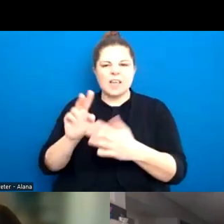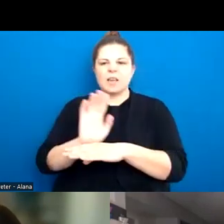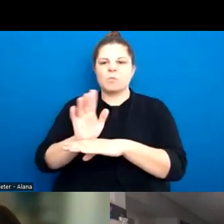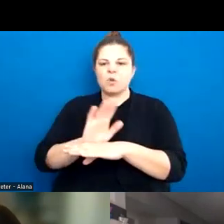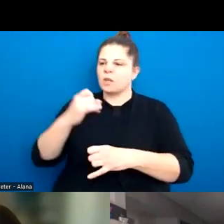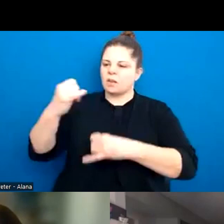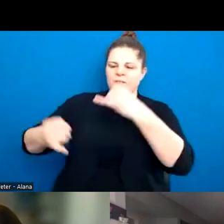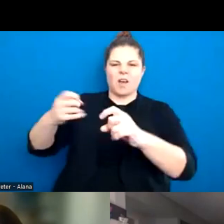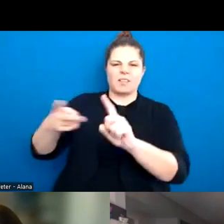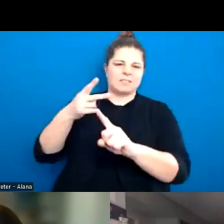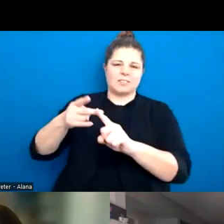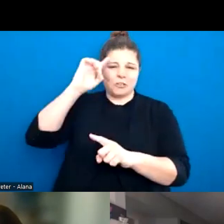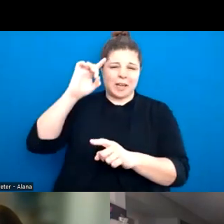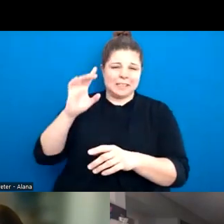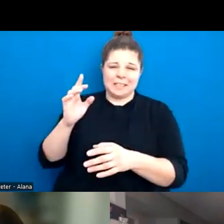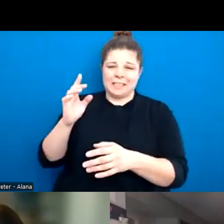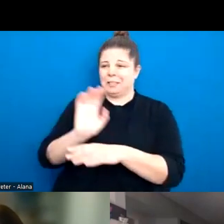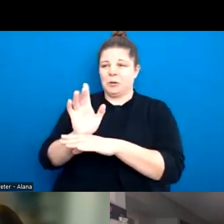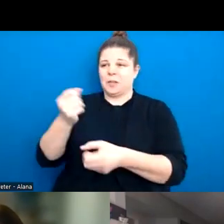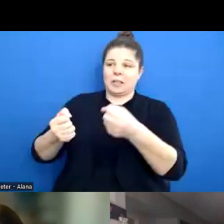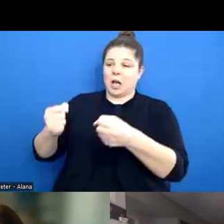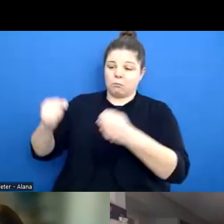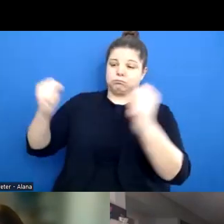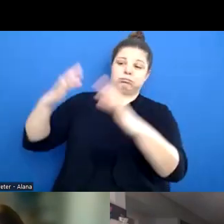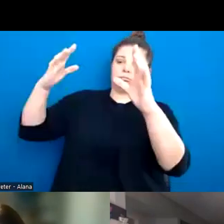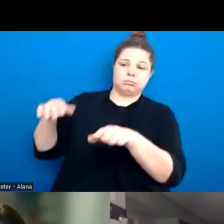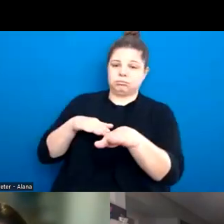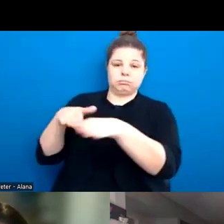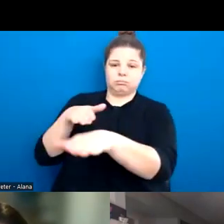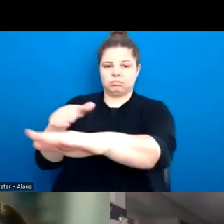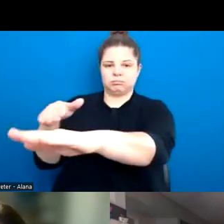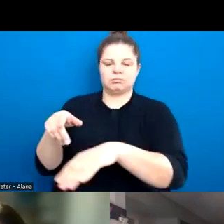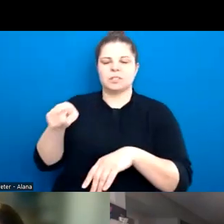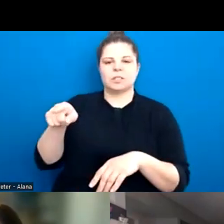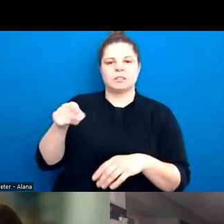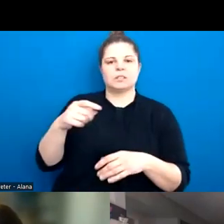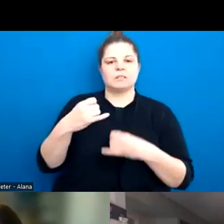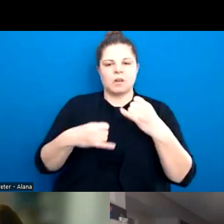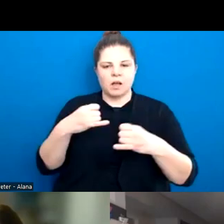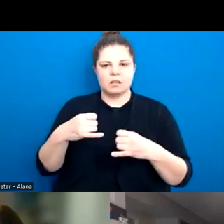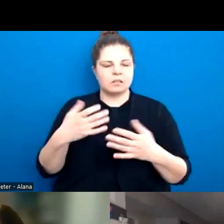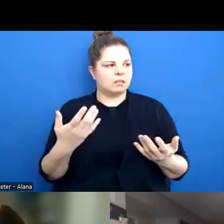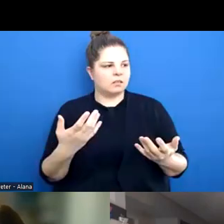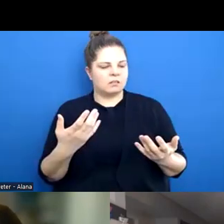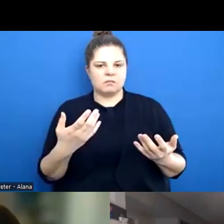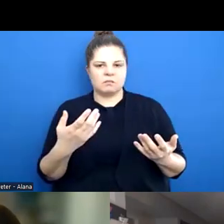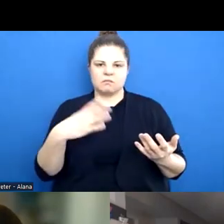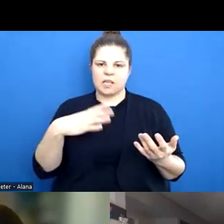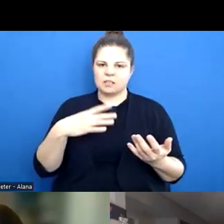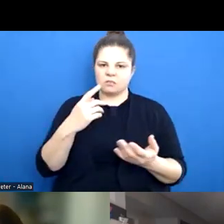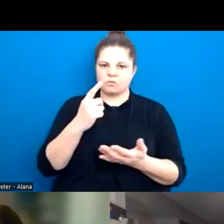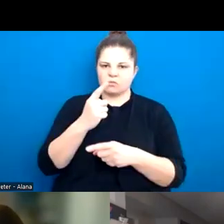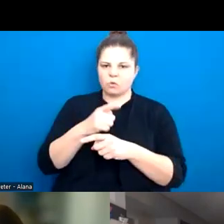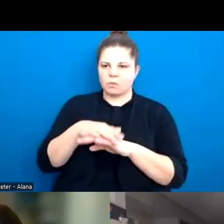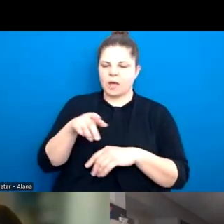crazy movies where cars are blowing up and blah, blah, blah, but we don't need to have conversations about the reality of life because that's constantly